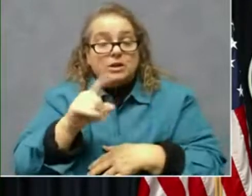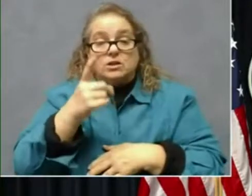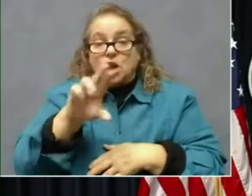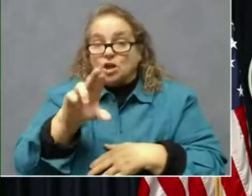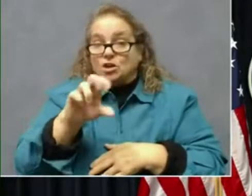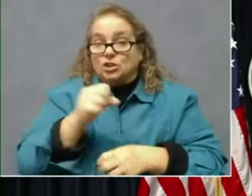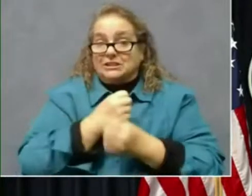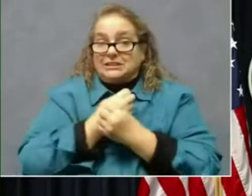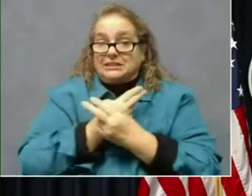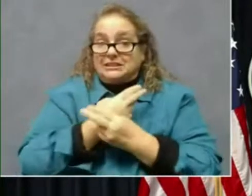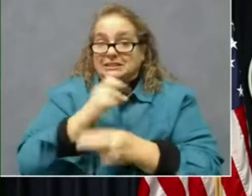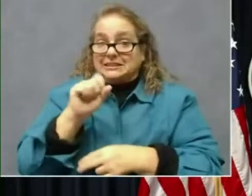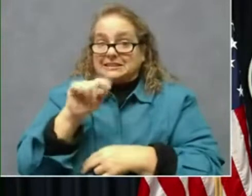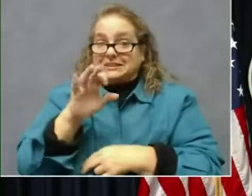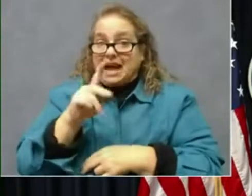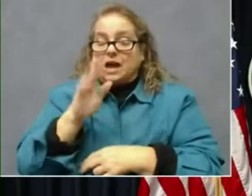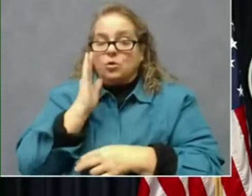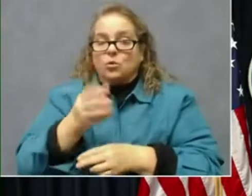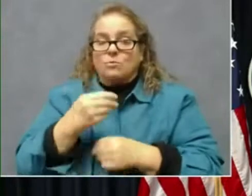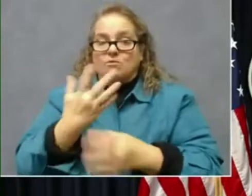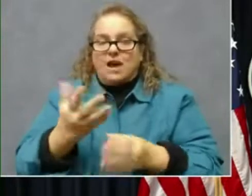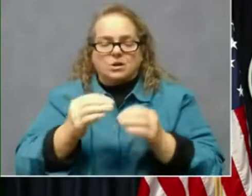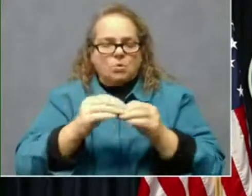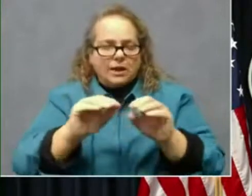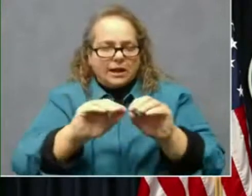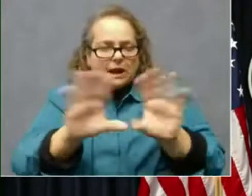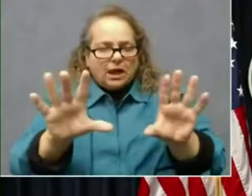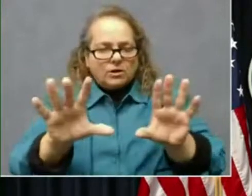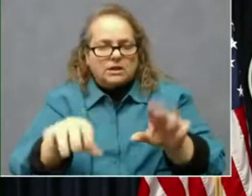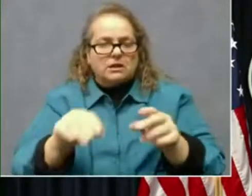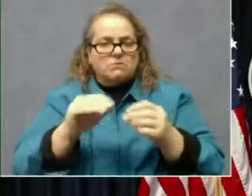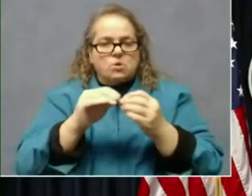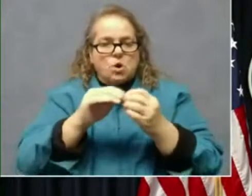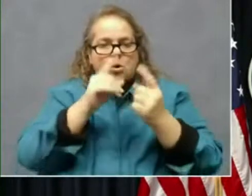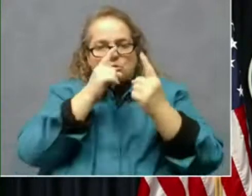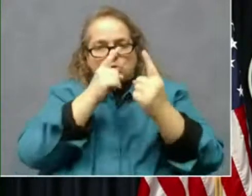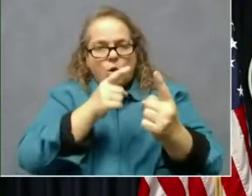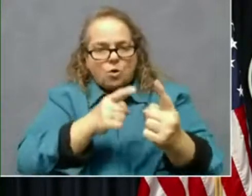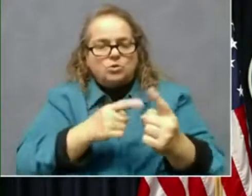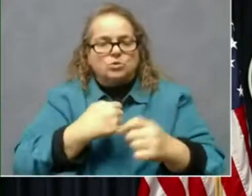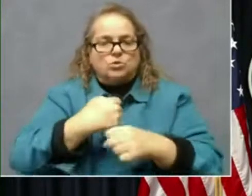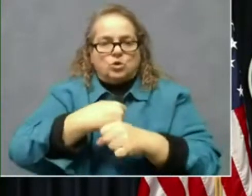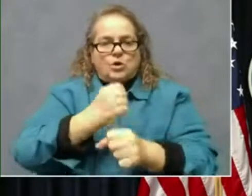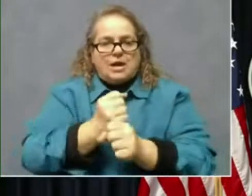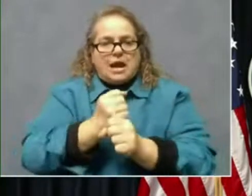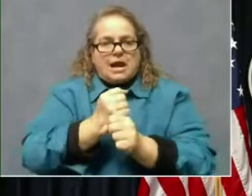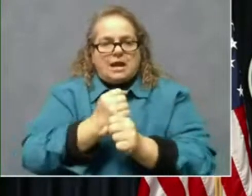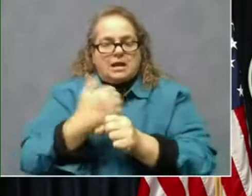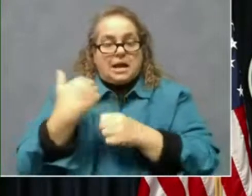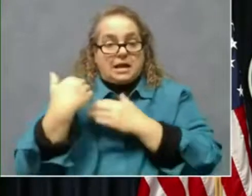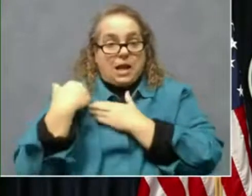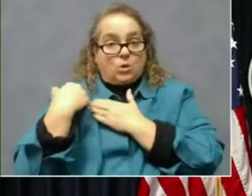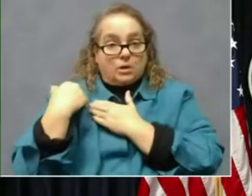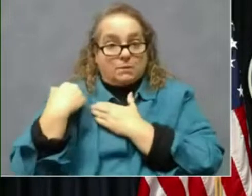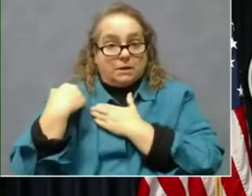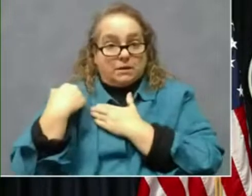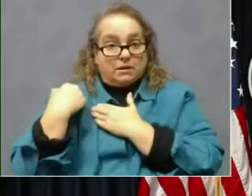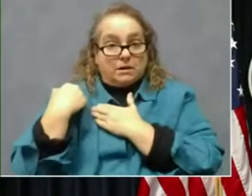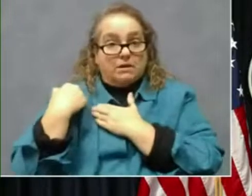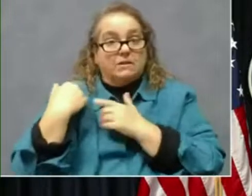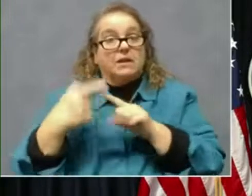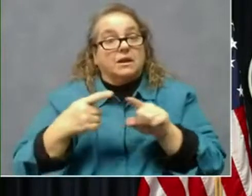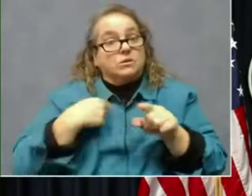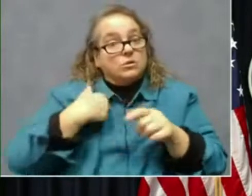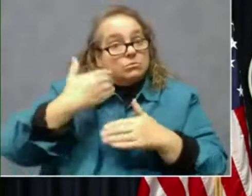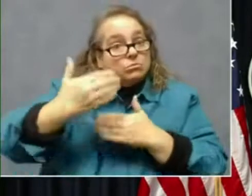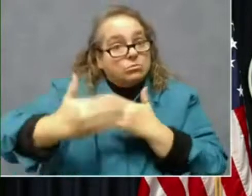clarity, providing clear goals, creating accountability. And then as we move forward, we're not going to go